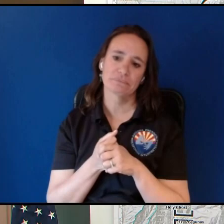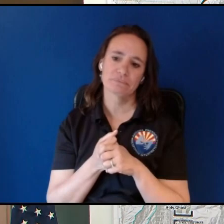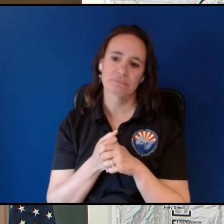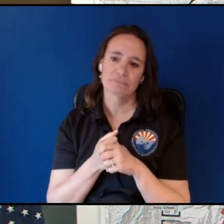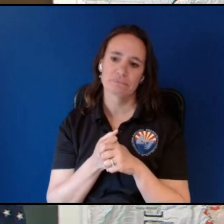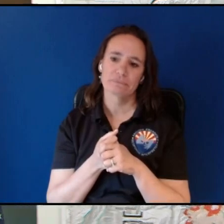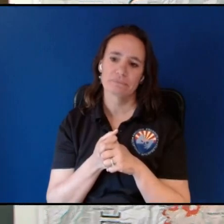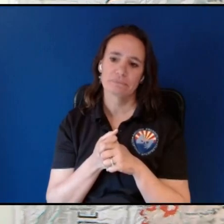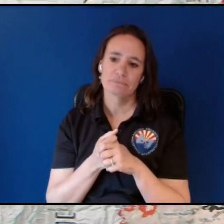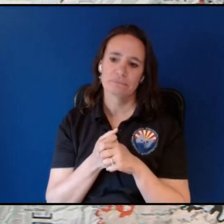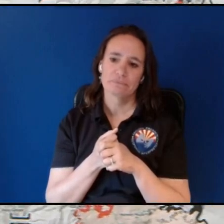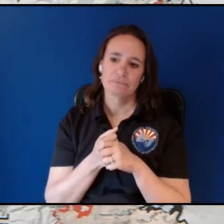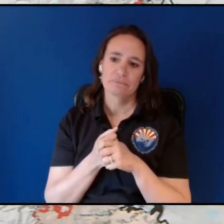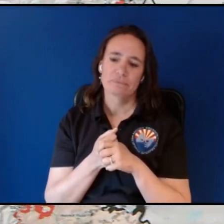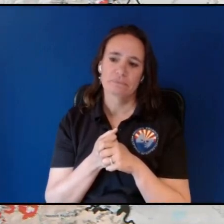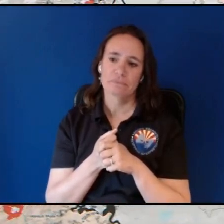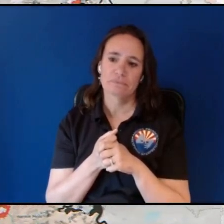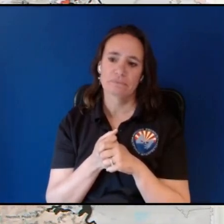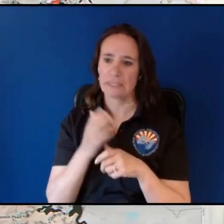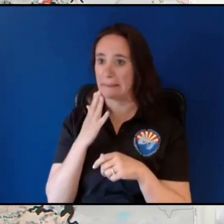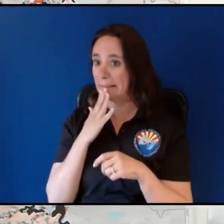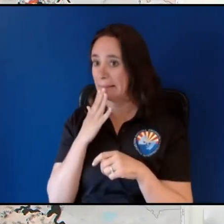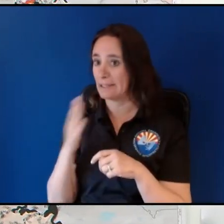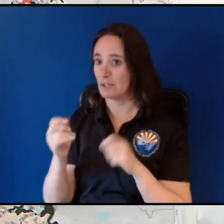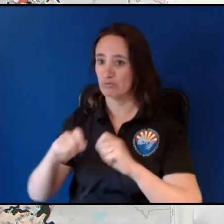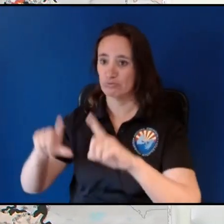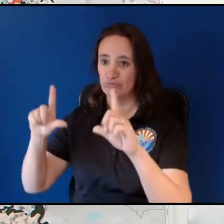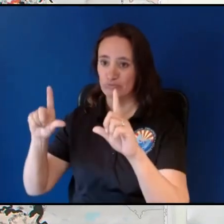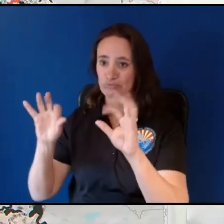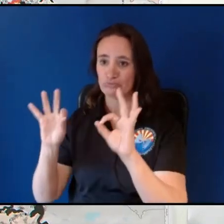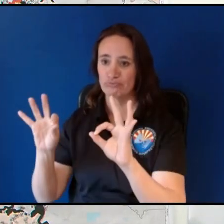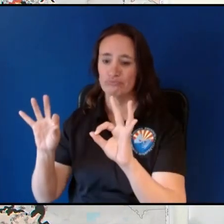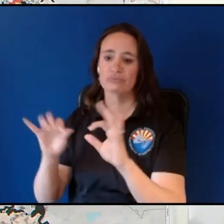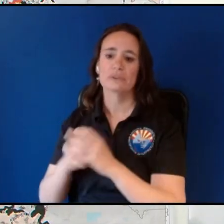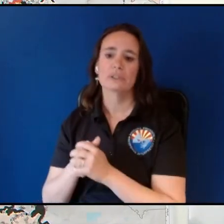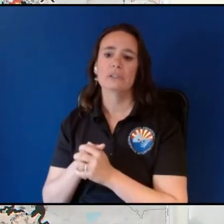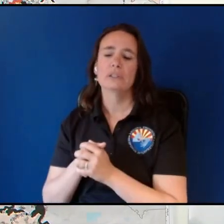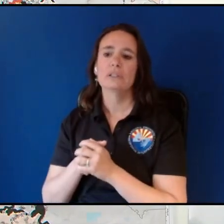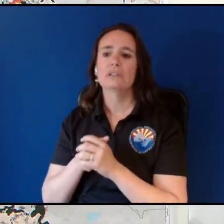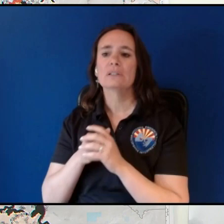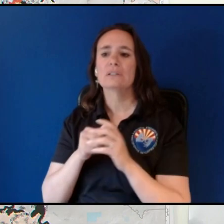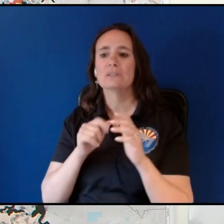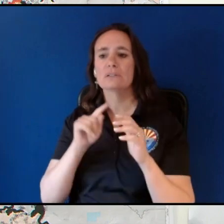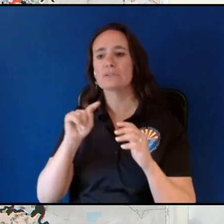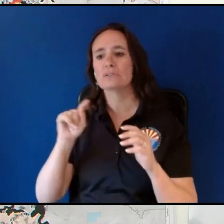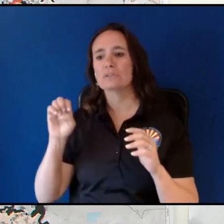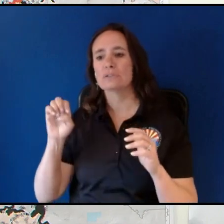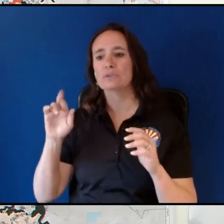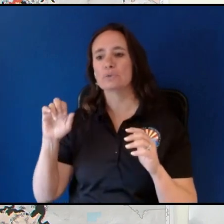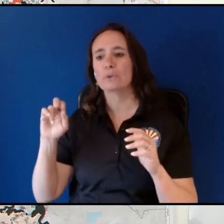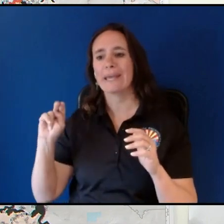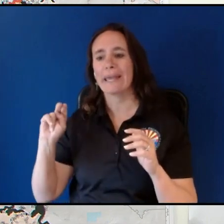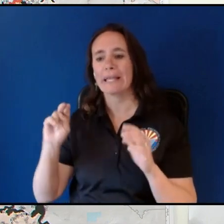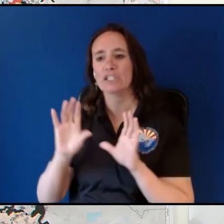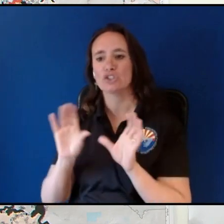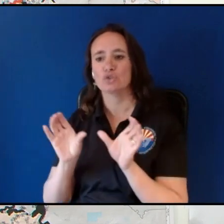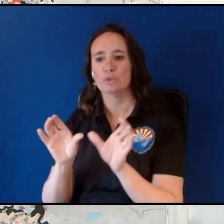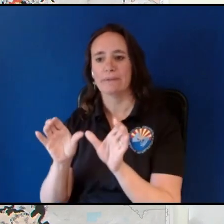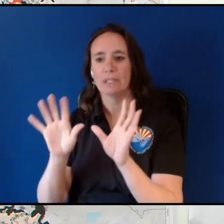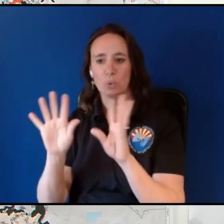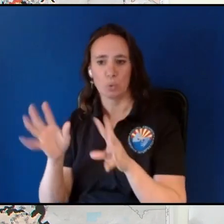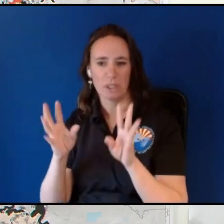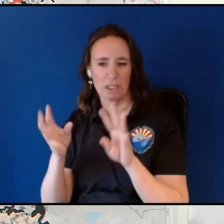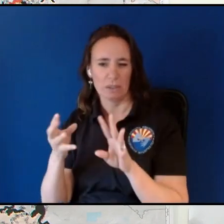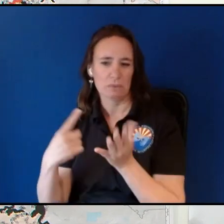all right so terrain driven wind is something that we talk about a lot on fires when it comes to fire weather